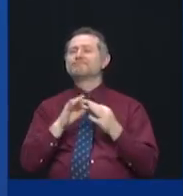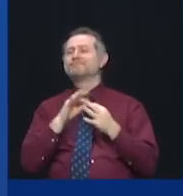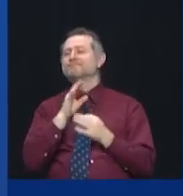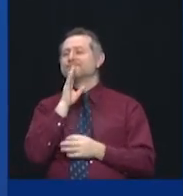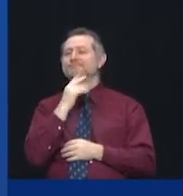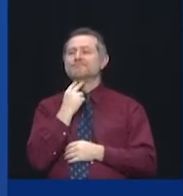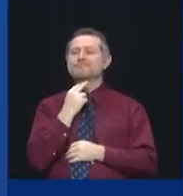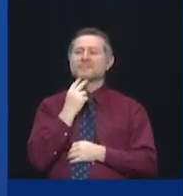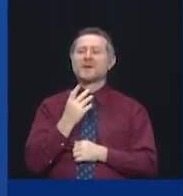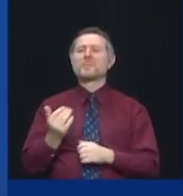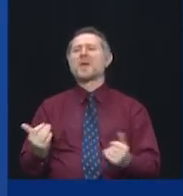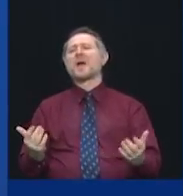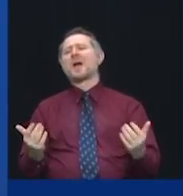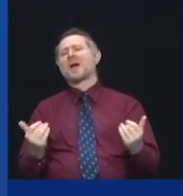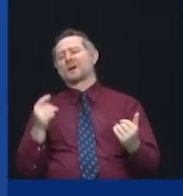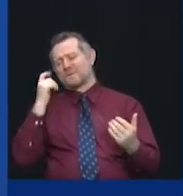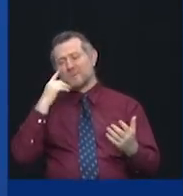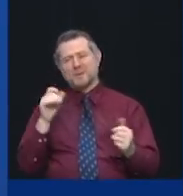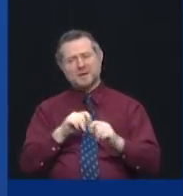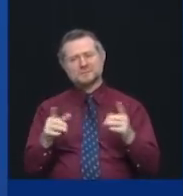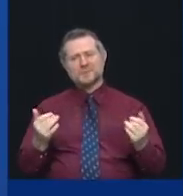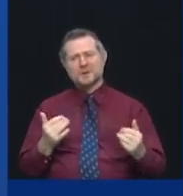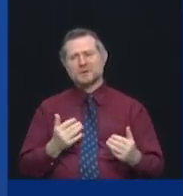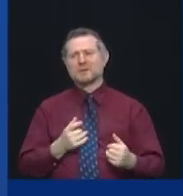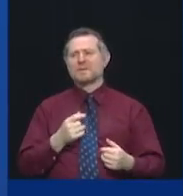Come on. Who is it?